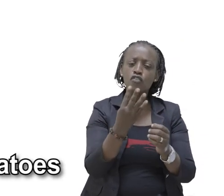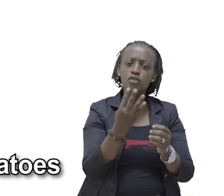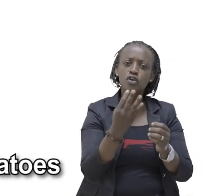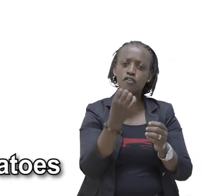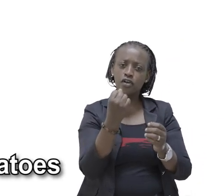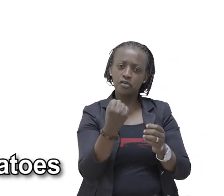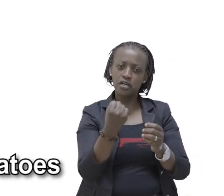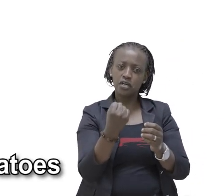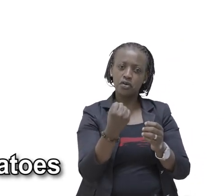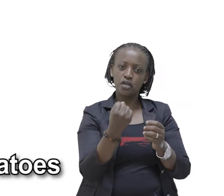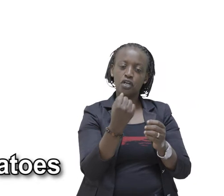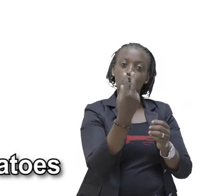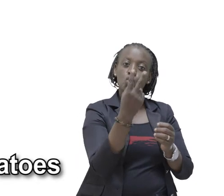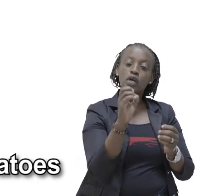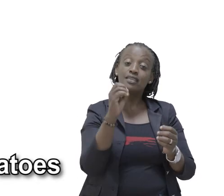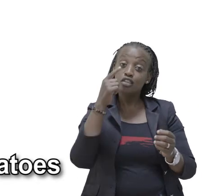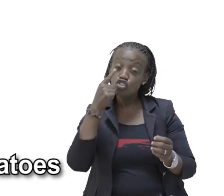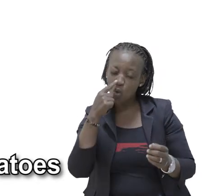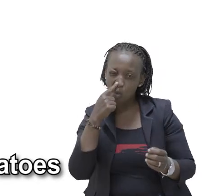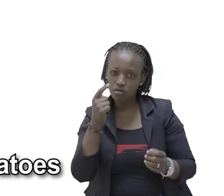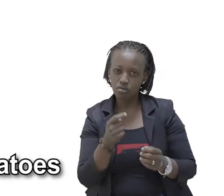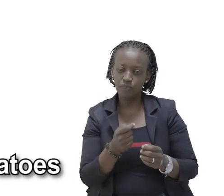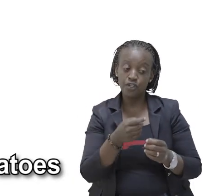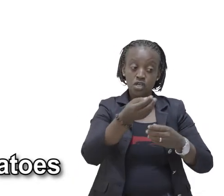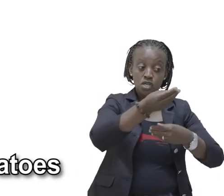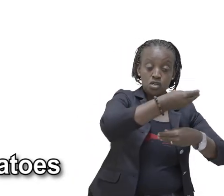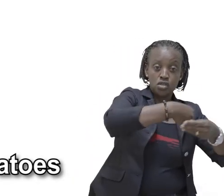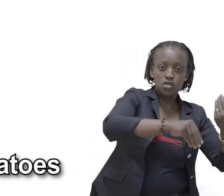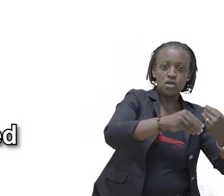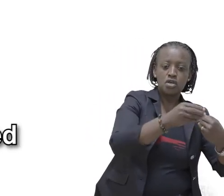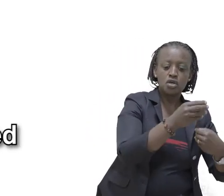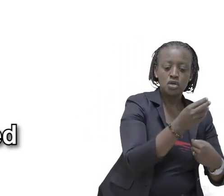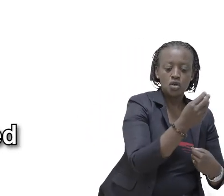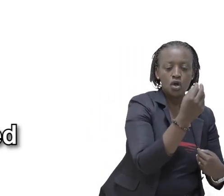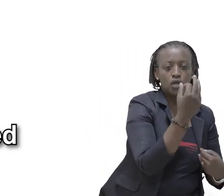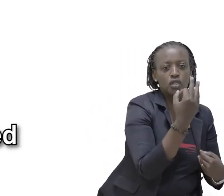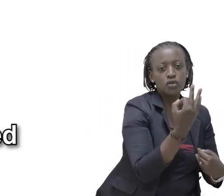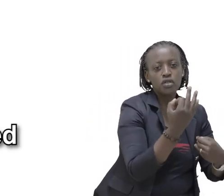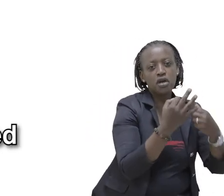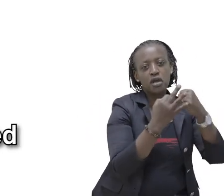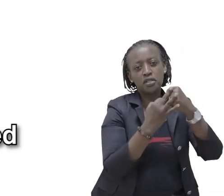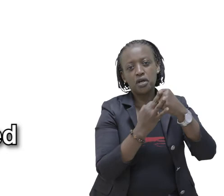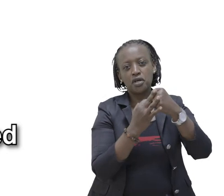of 4,520 tomatoes You sold 3